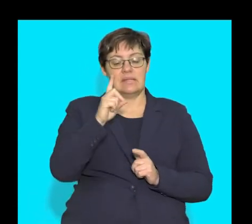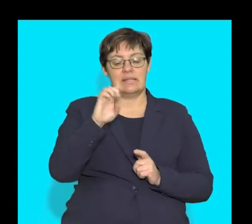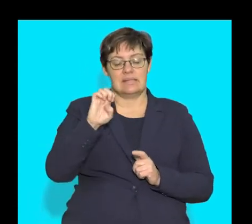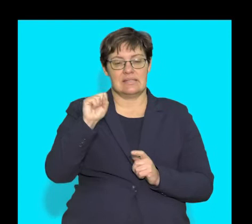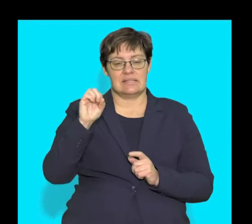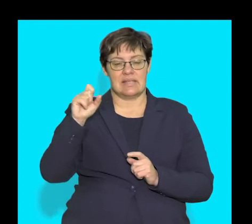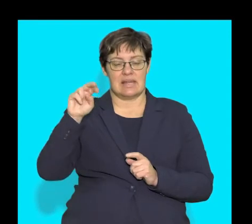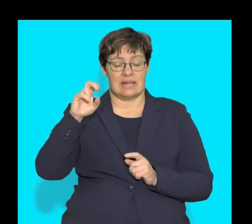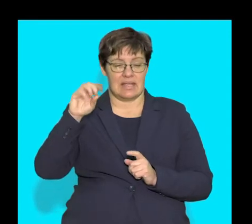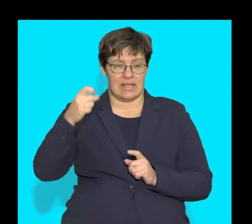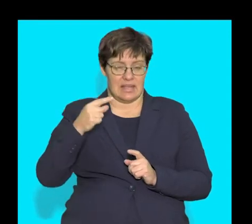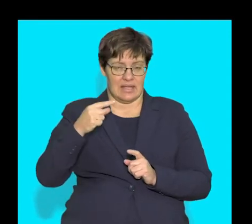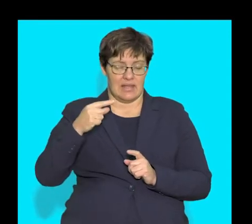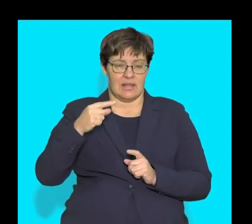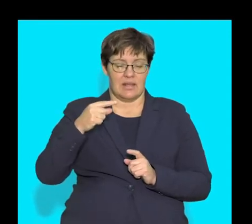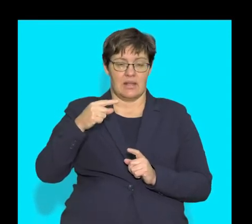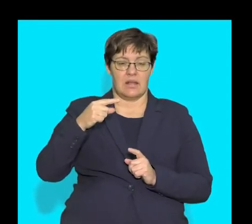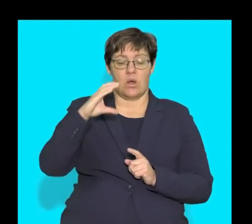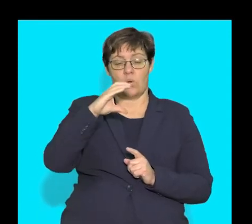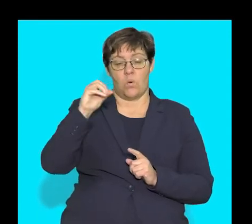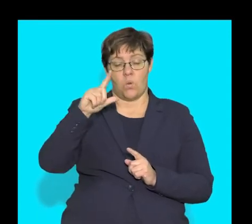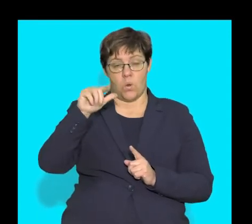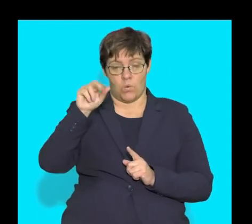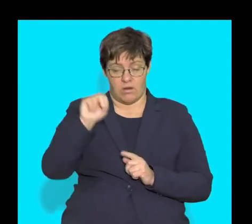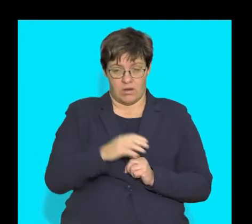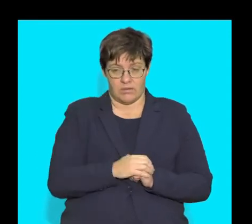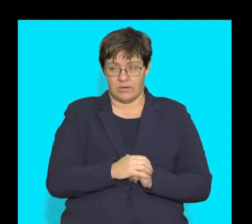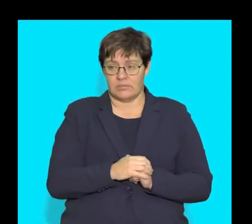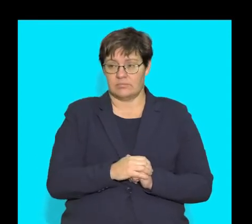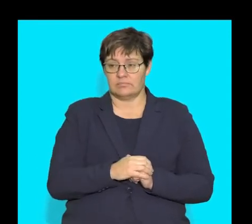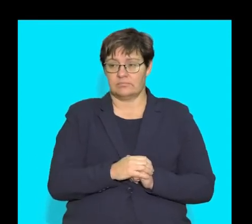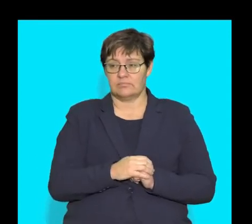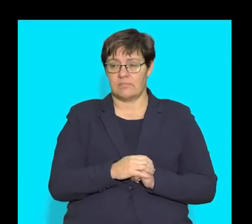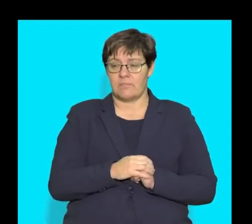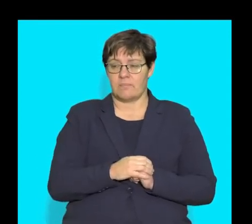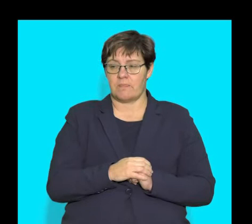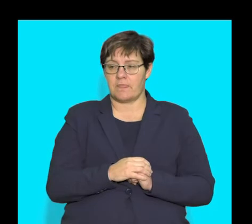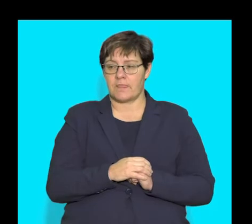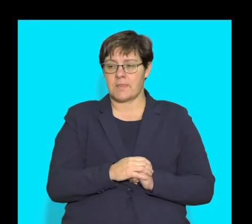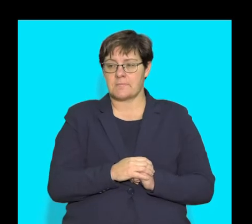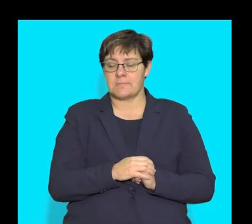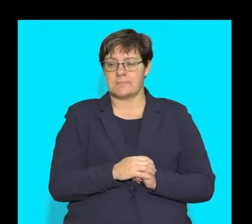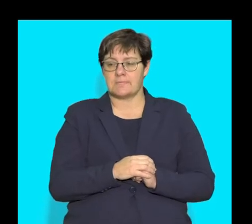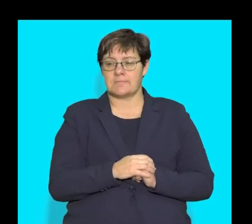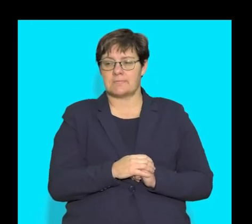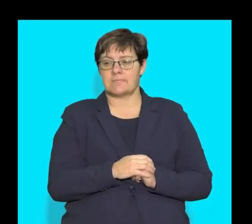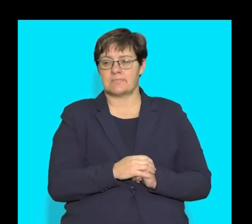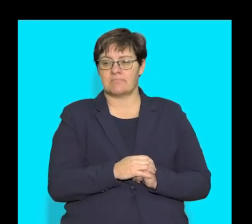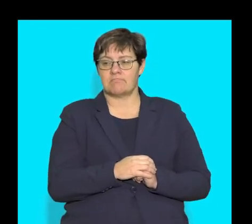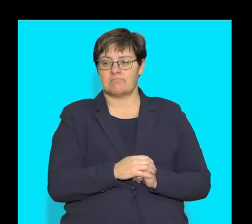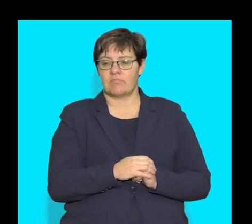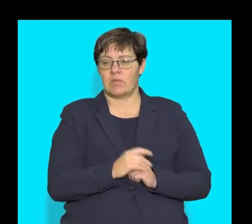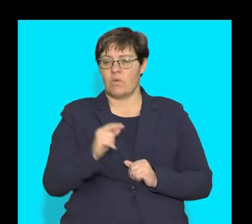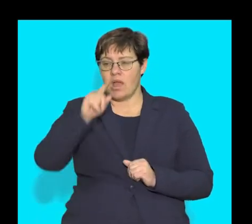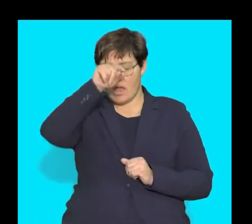So I'm going to put that in brackets. So it's the descending colon, essentially pointing to that part that is taking the waste products